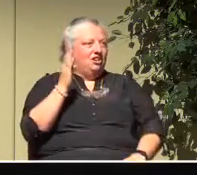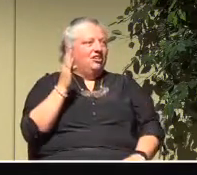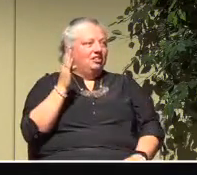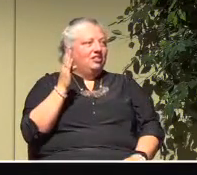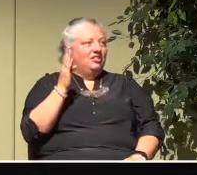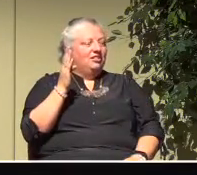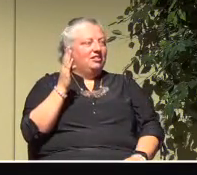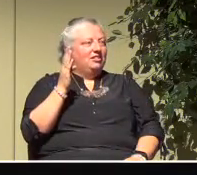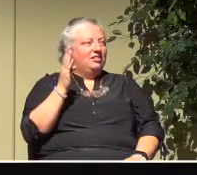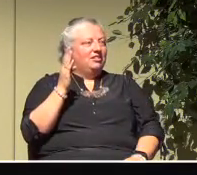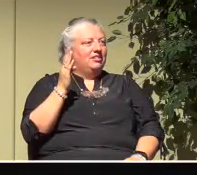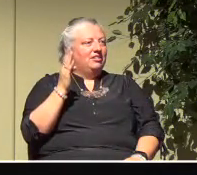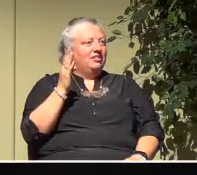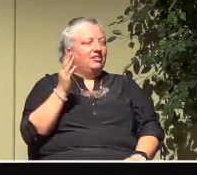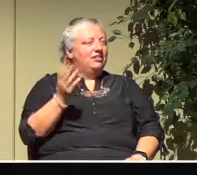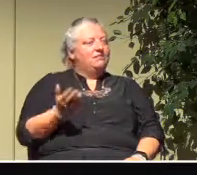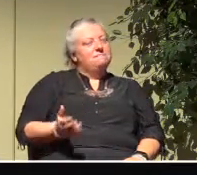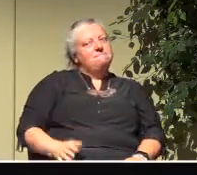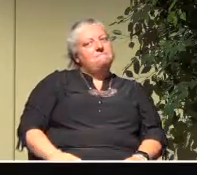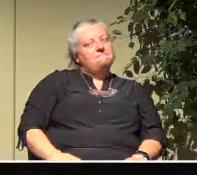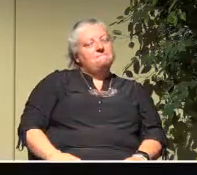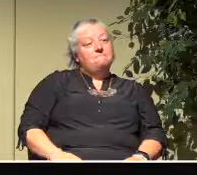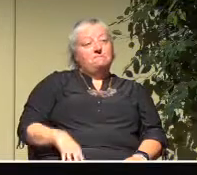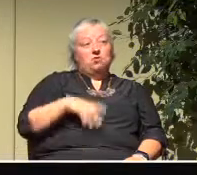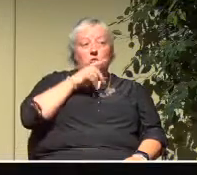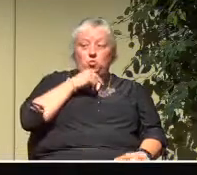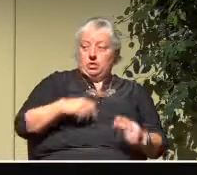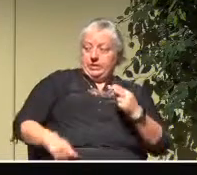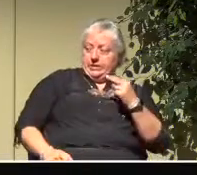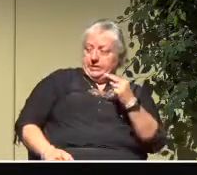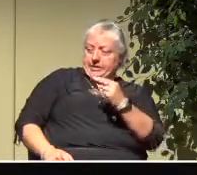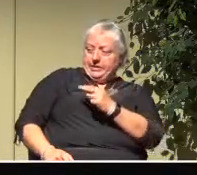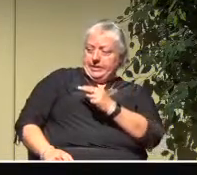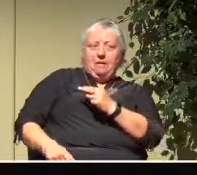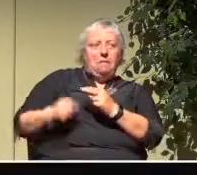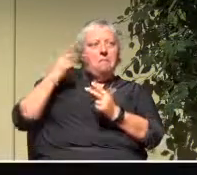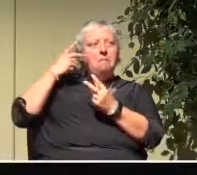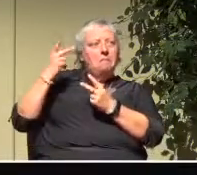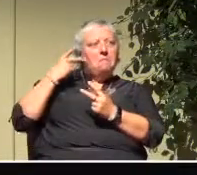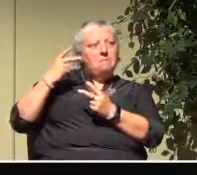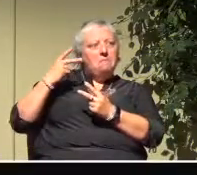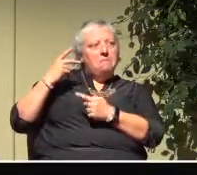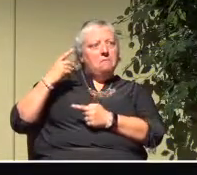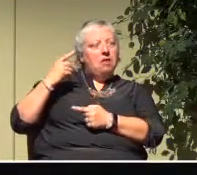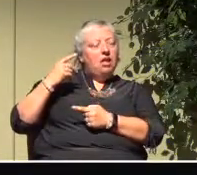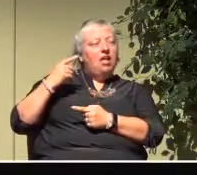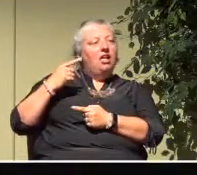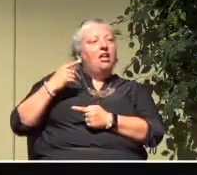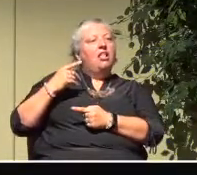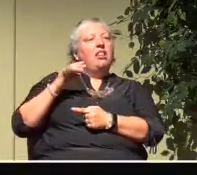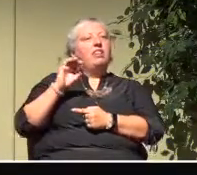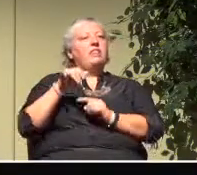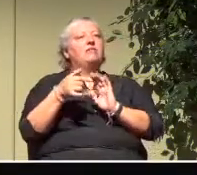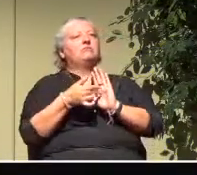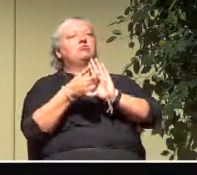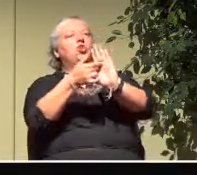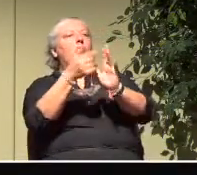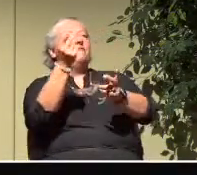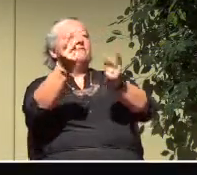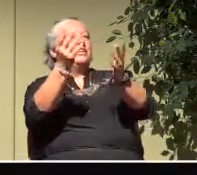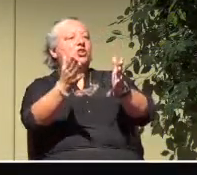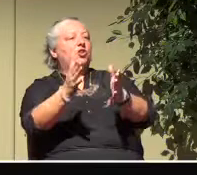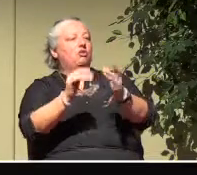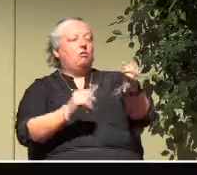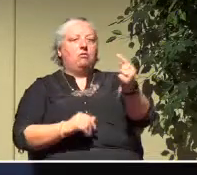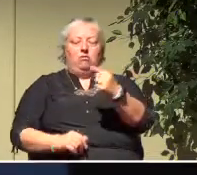Also, who you have visibly up front says something to a visitor as well.